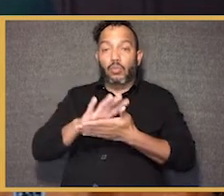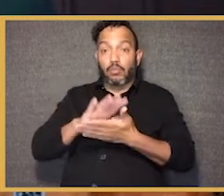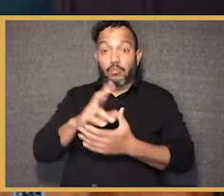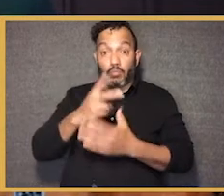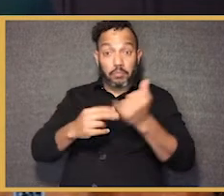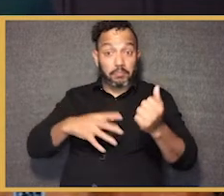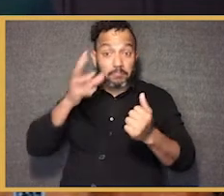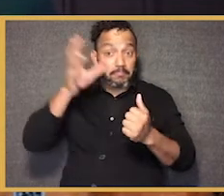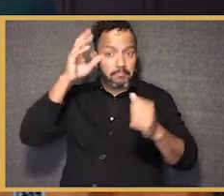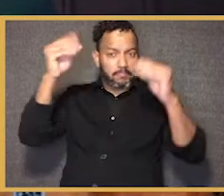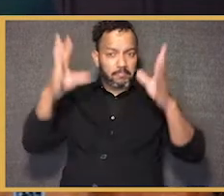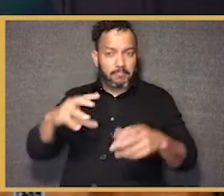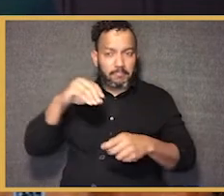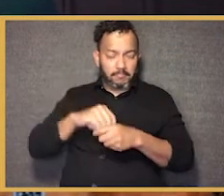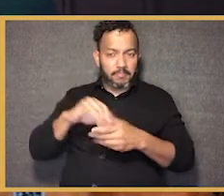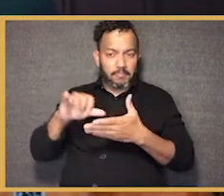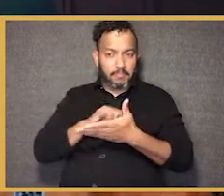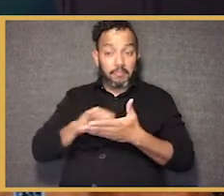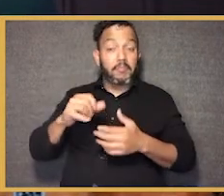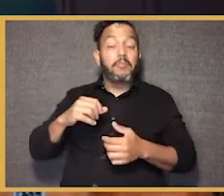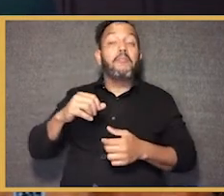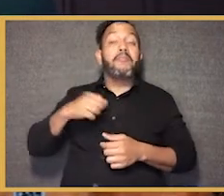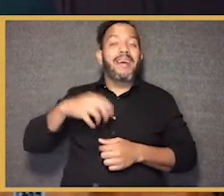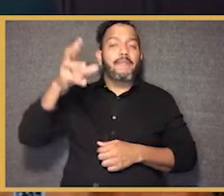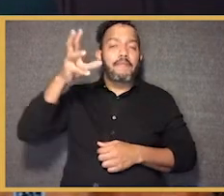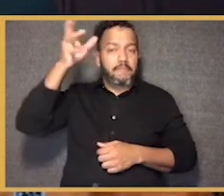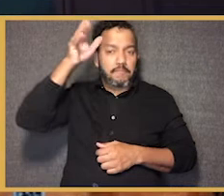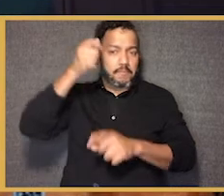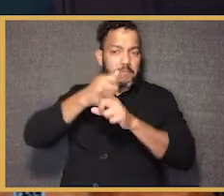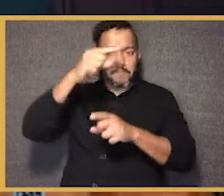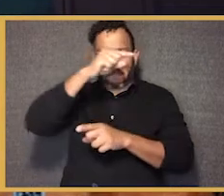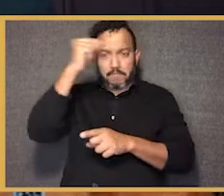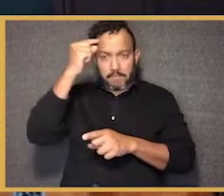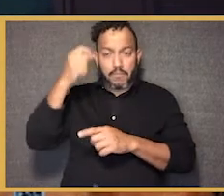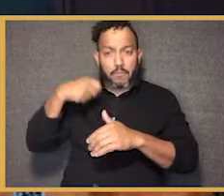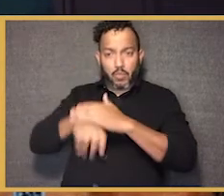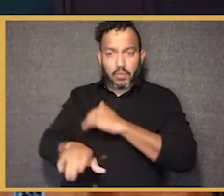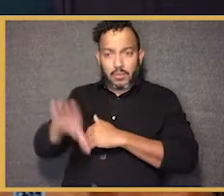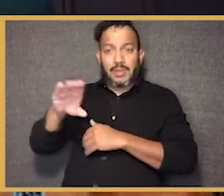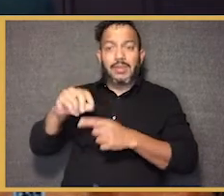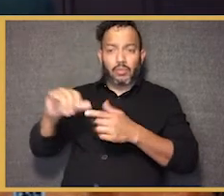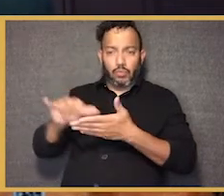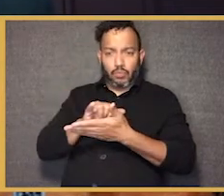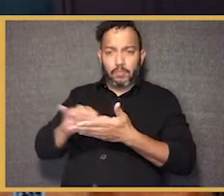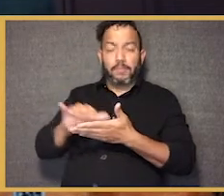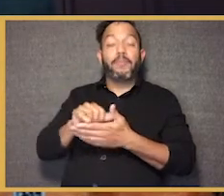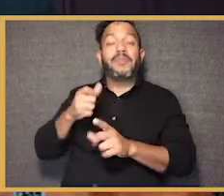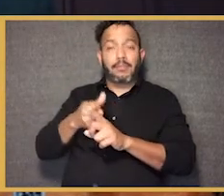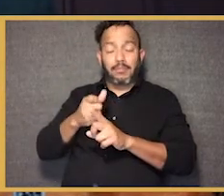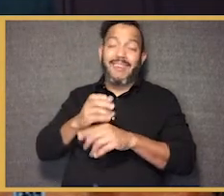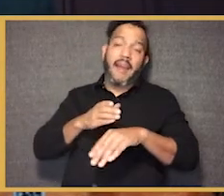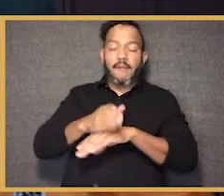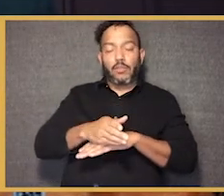New York City public school educators. My dad, is African American, grew up in New York City just after the